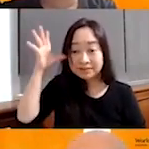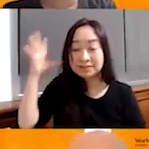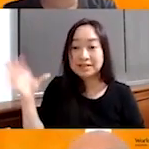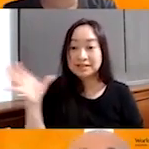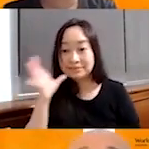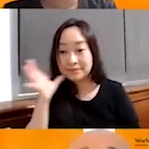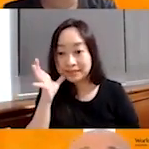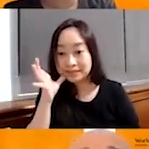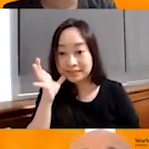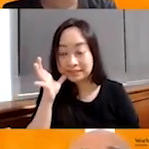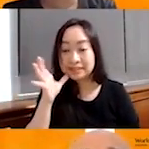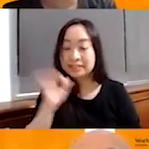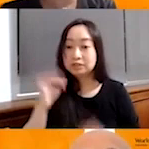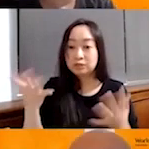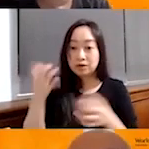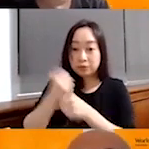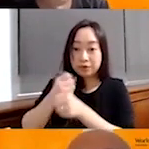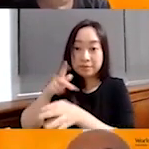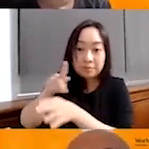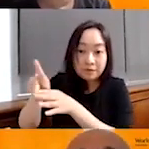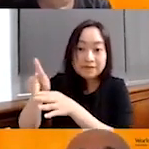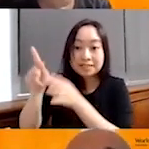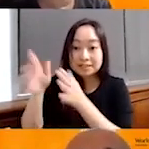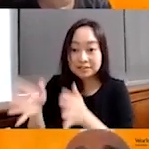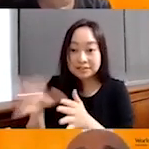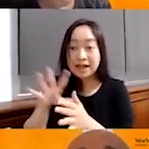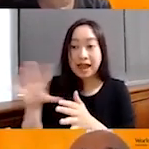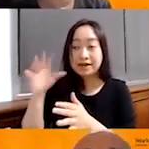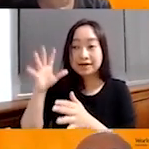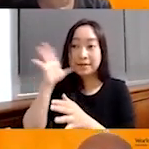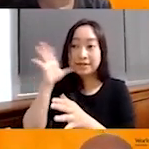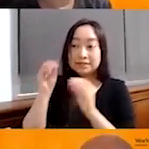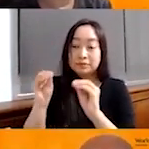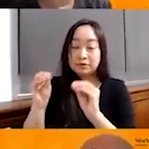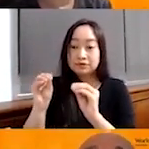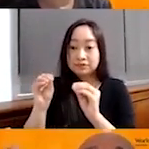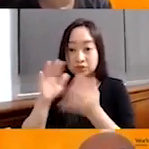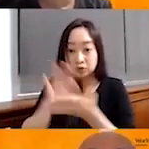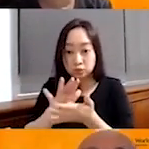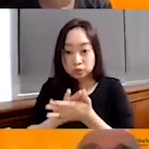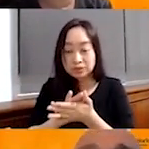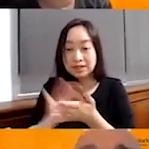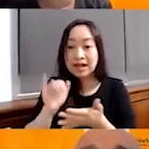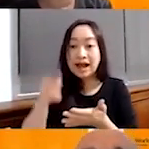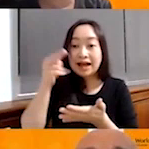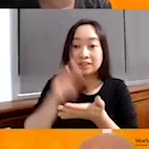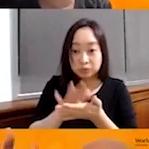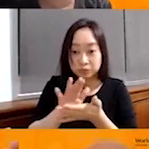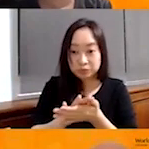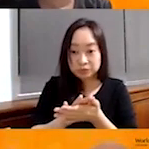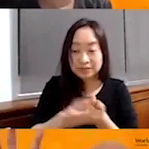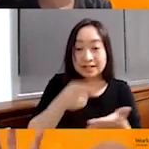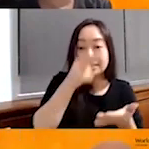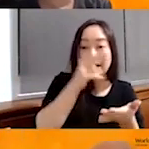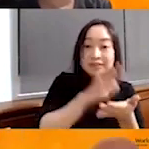Lin is a professor and she's teaching in the school. There is a high school. They call it high school, but in